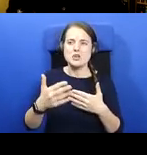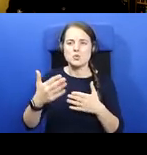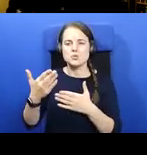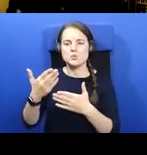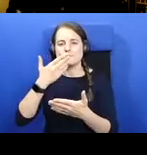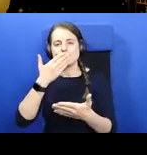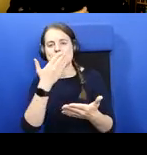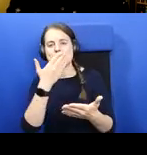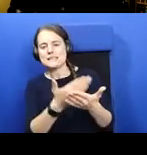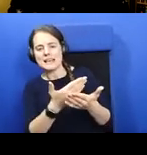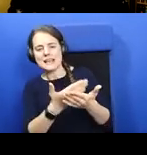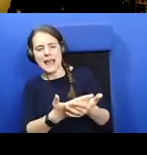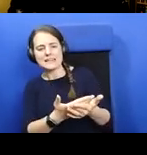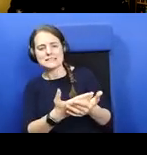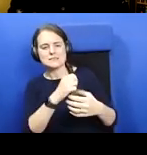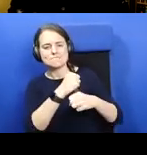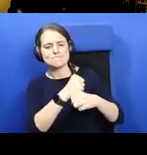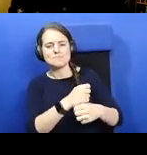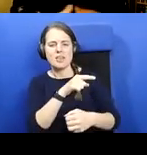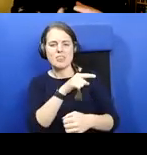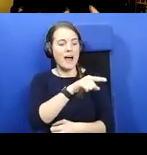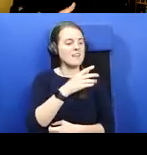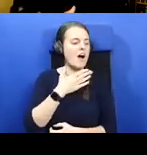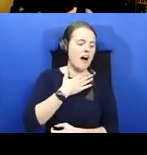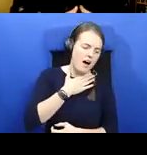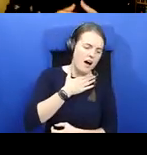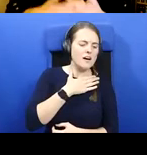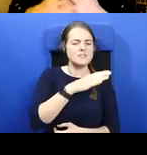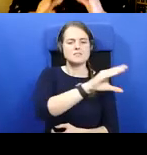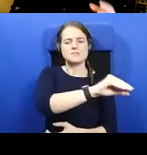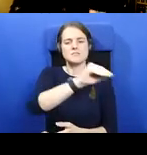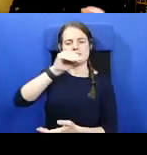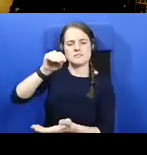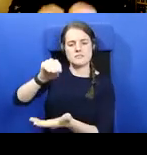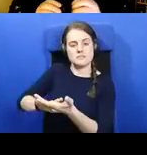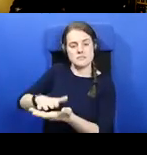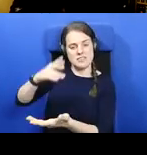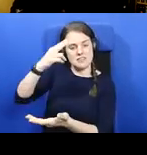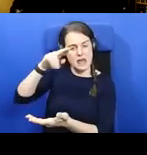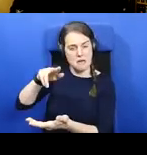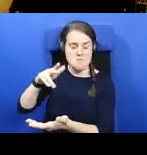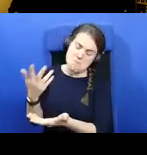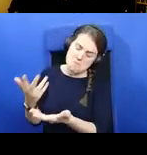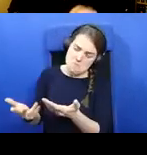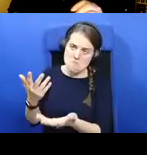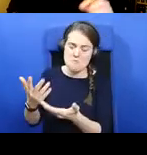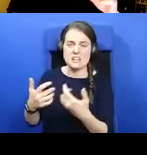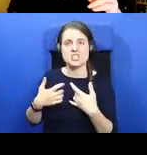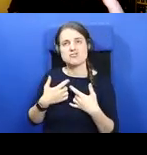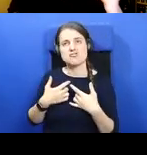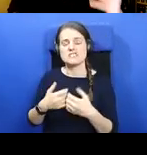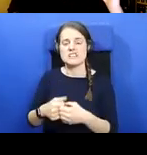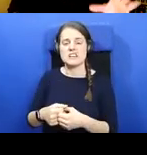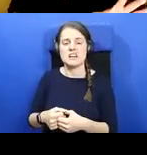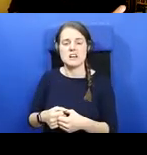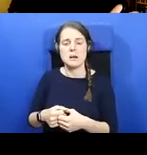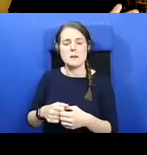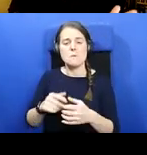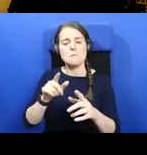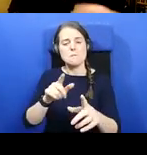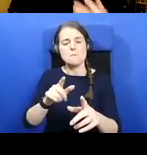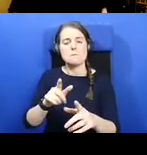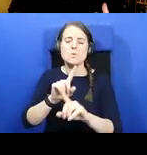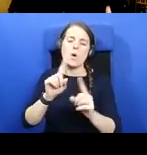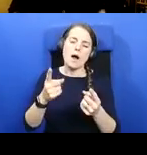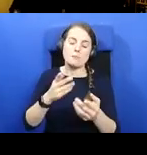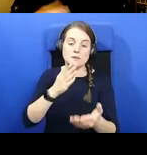appearing in and around County Down? It's an interesting, I mean, it's not something you can be absolutely certain about, but it is an interesting